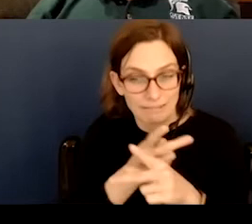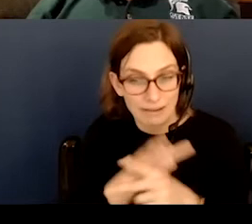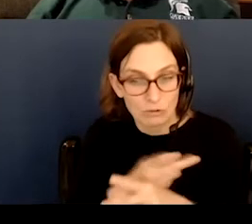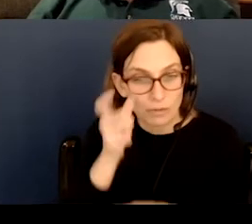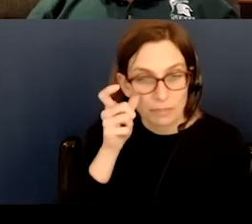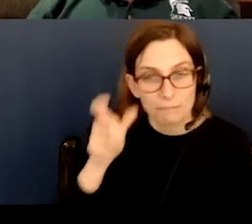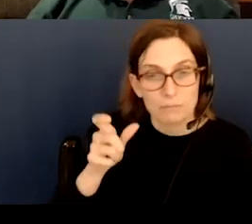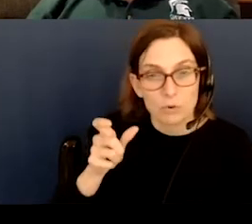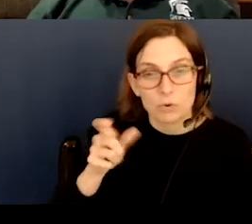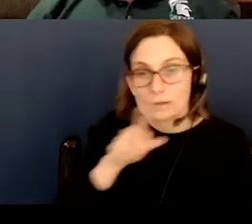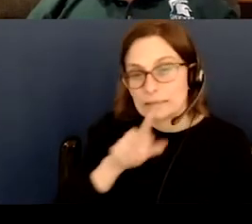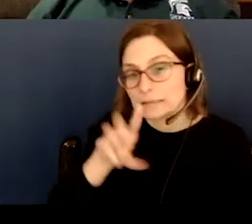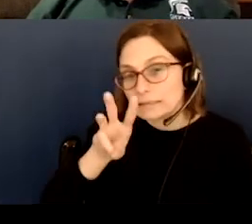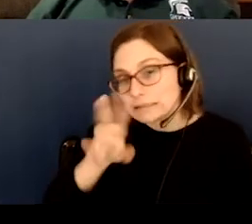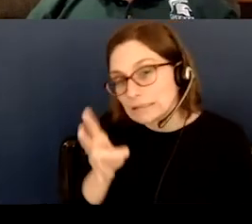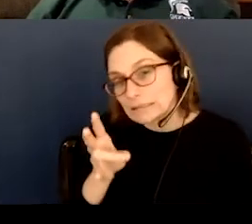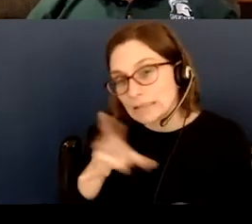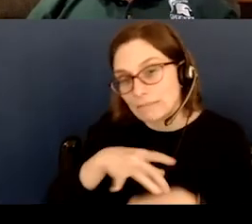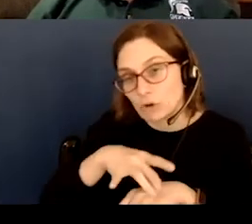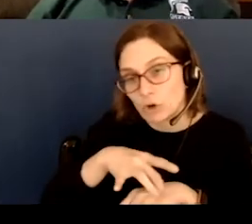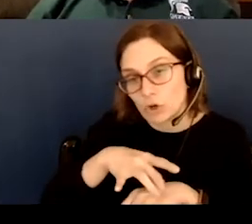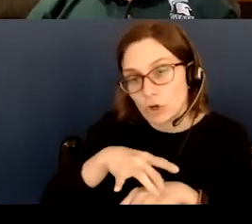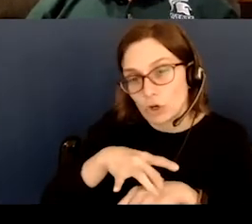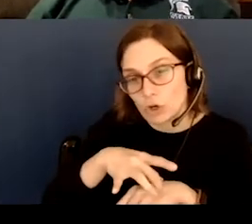was 67 earth radii away on average.